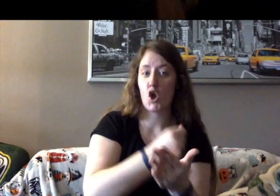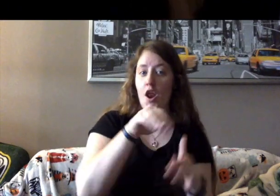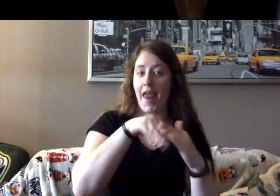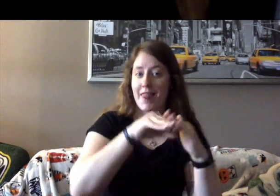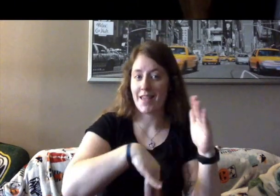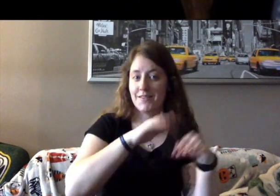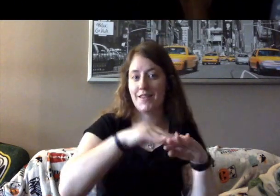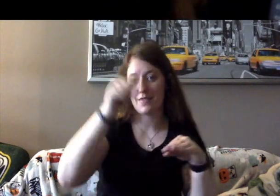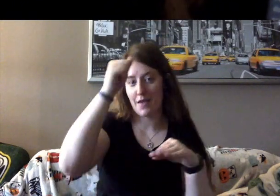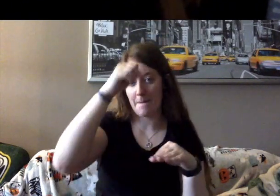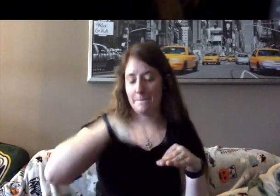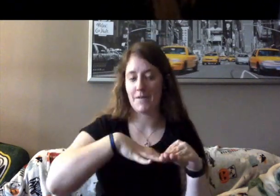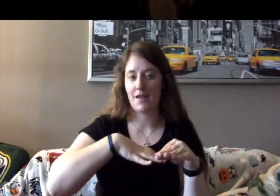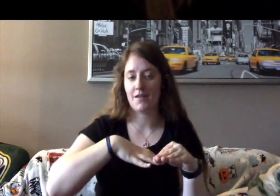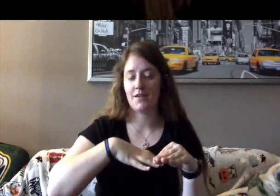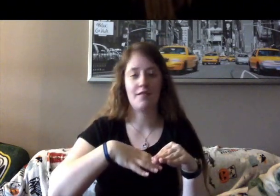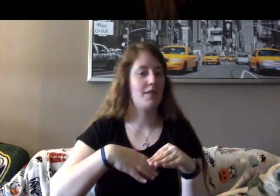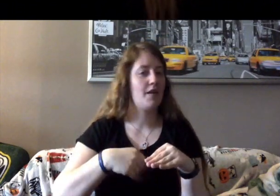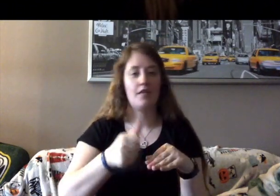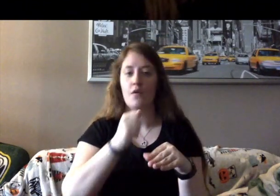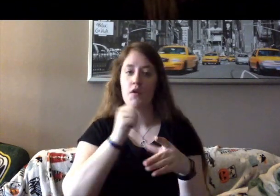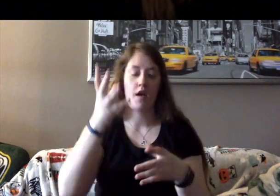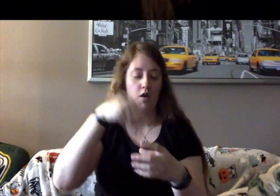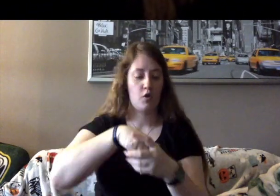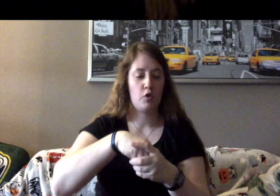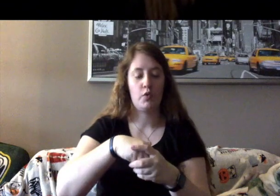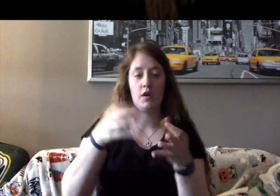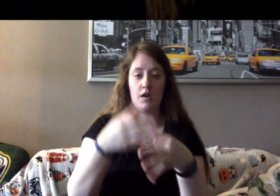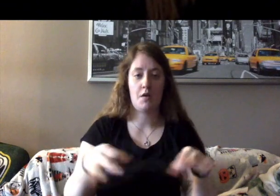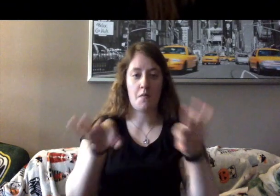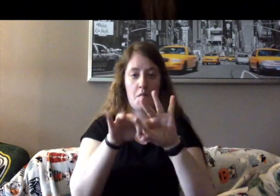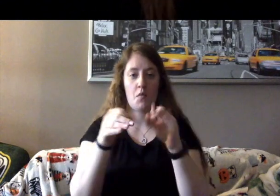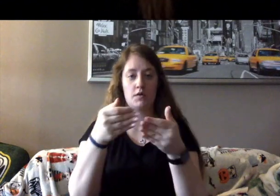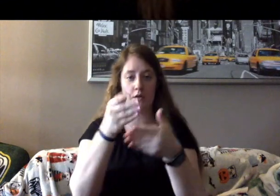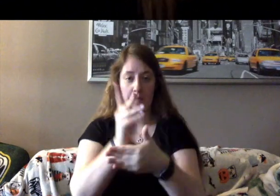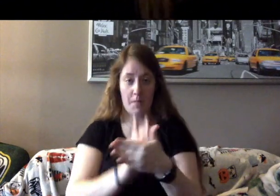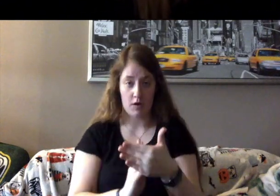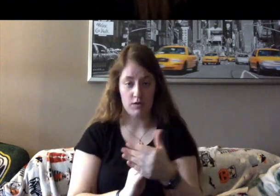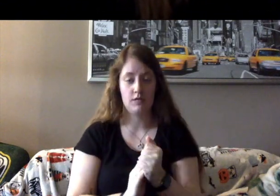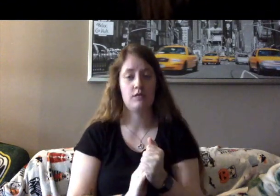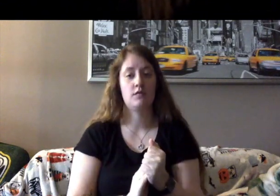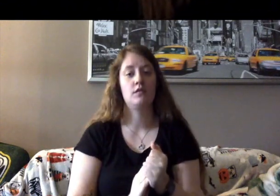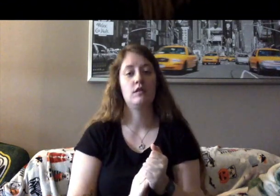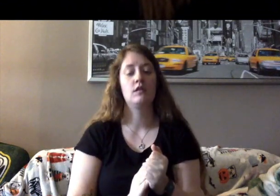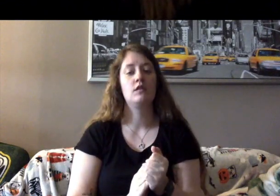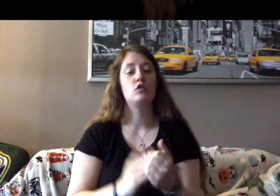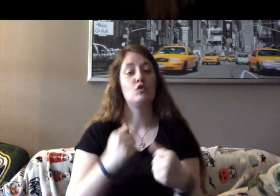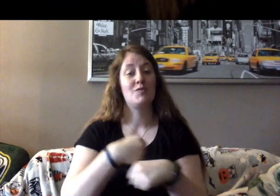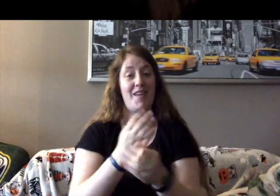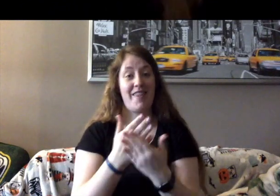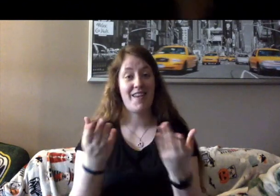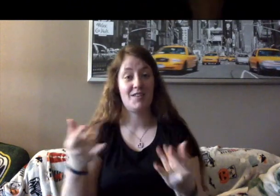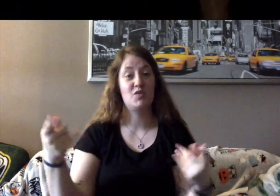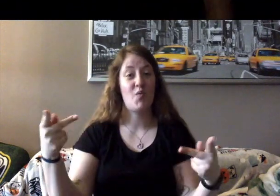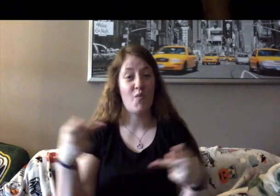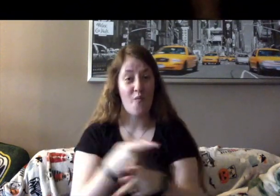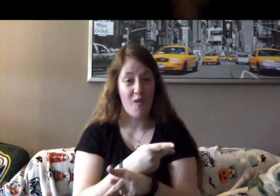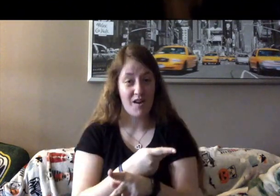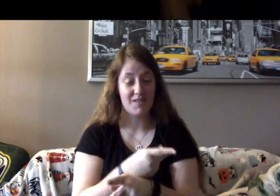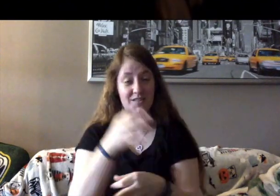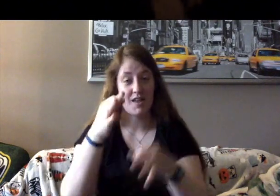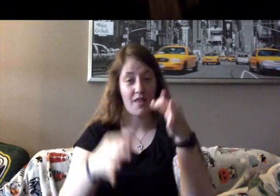roles in courts and governments. To make matters worse, the Supreme Court of the United States, the